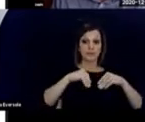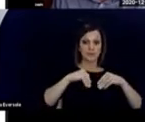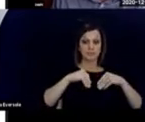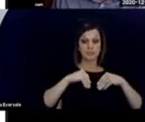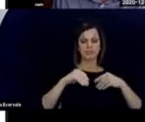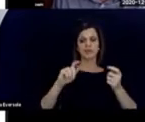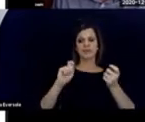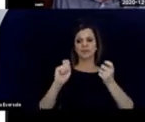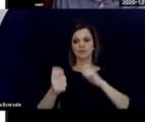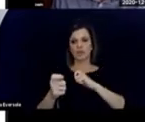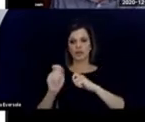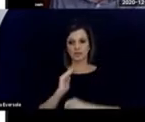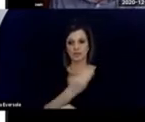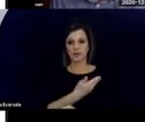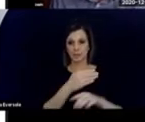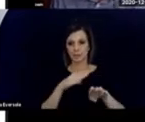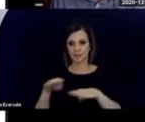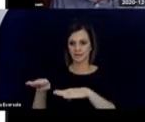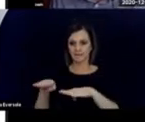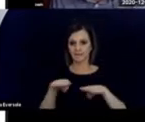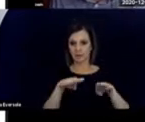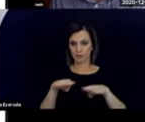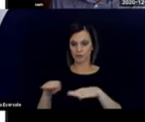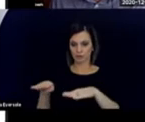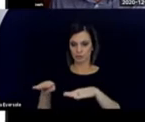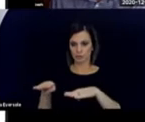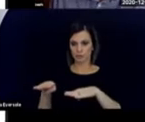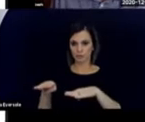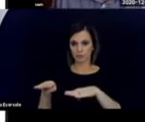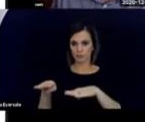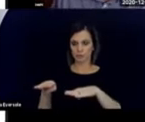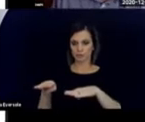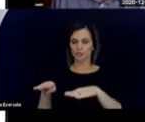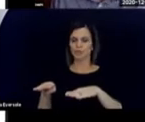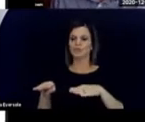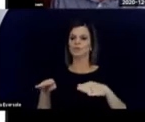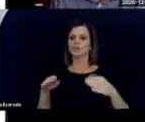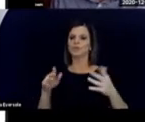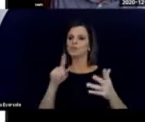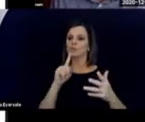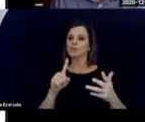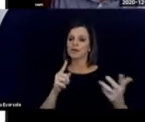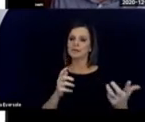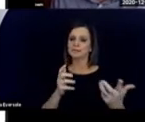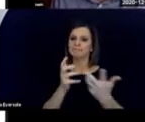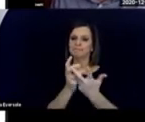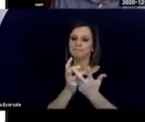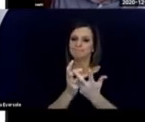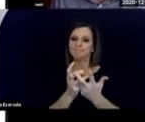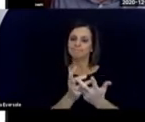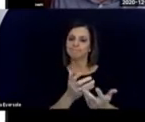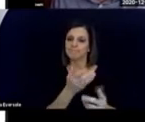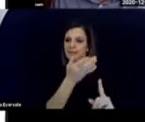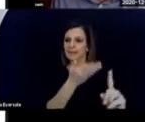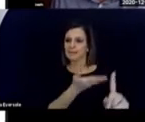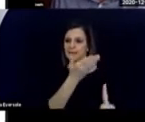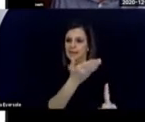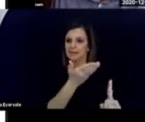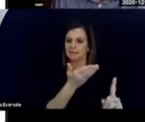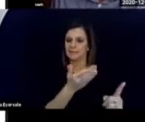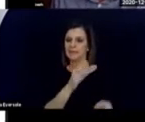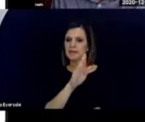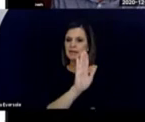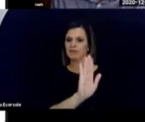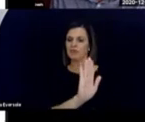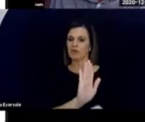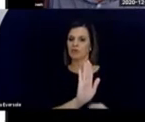accept and change our behavior to fit in with them and their way of being. And